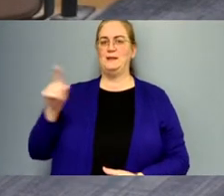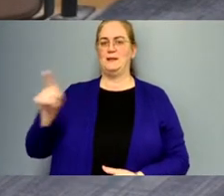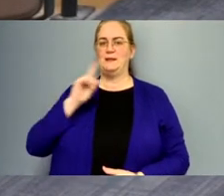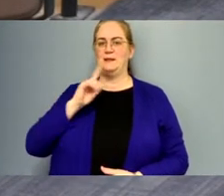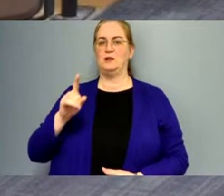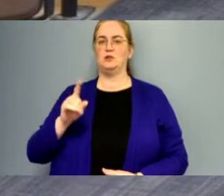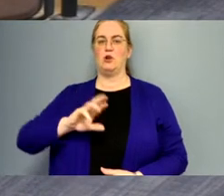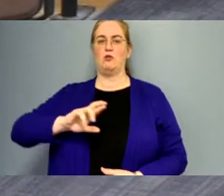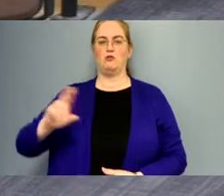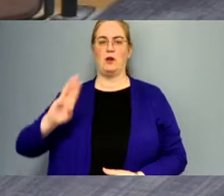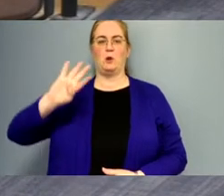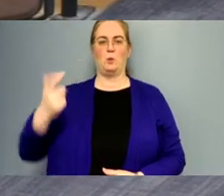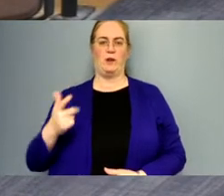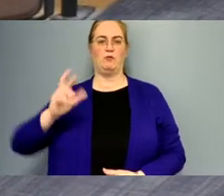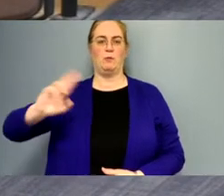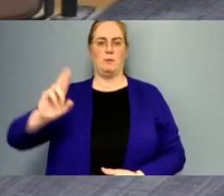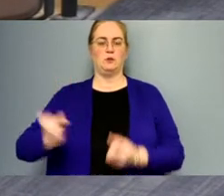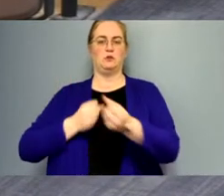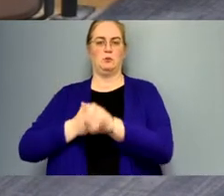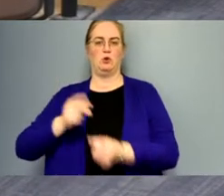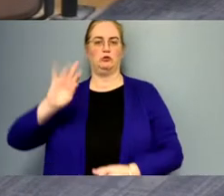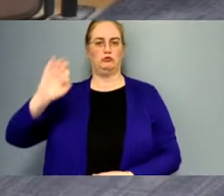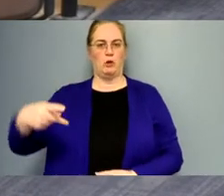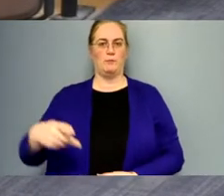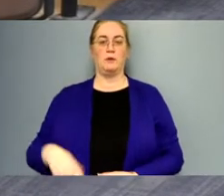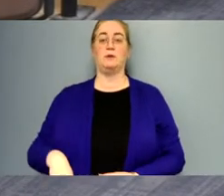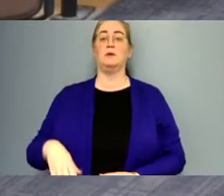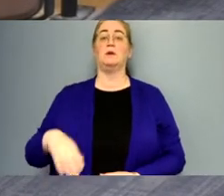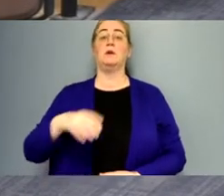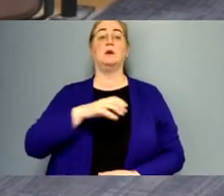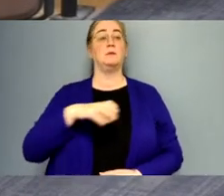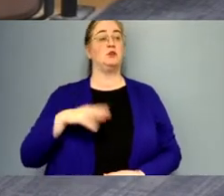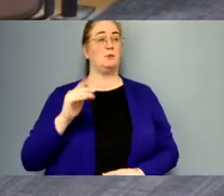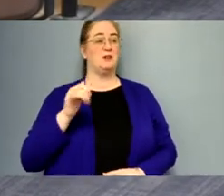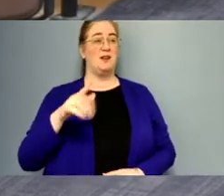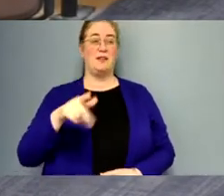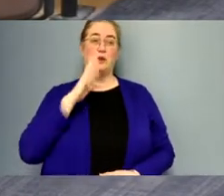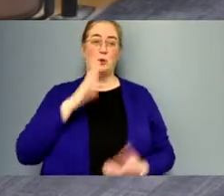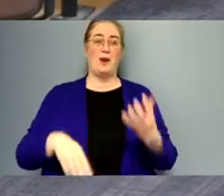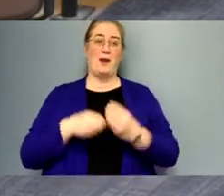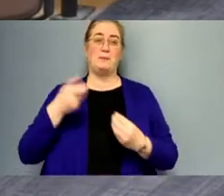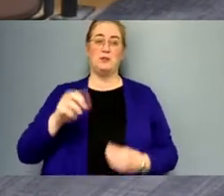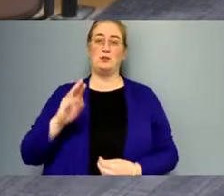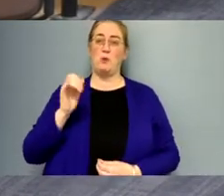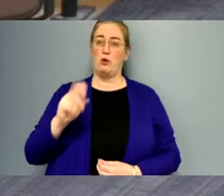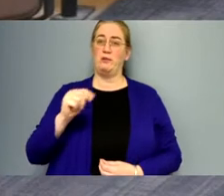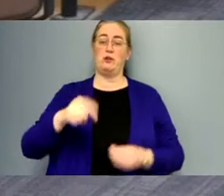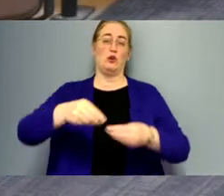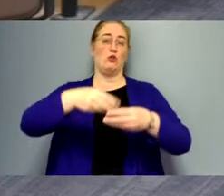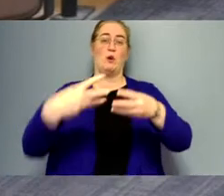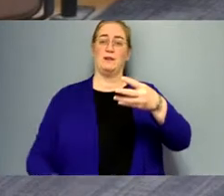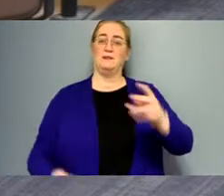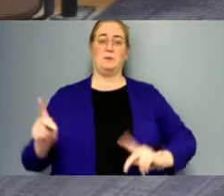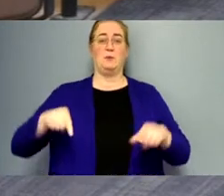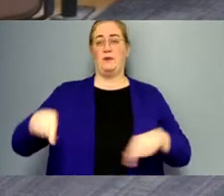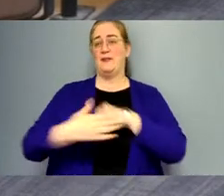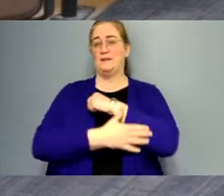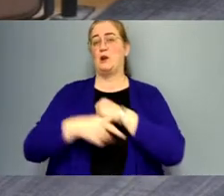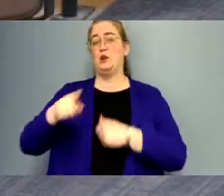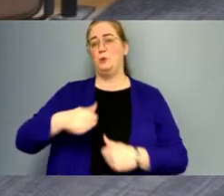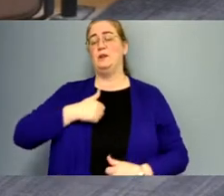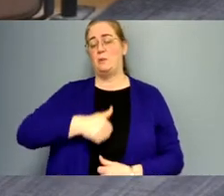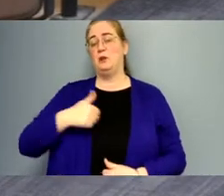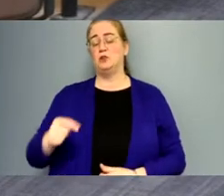a right-wing Republican supported Trump Commissioner Marceglia I think you need to add Mr. Martin to your ever-growing list of people in this county you need to